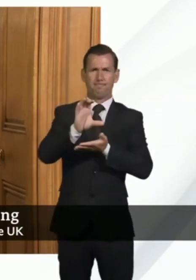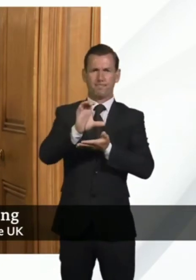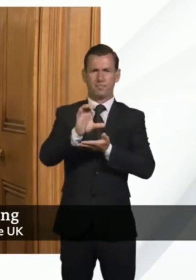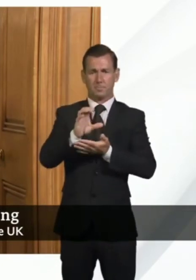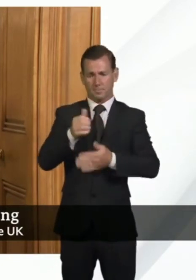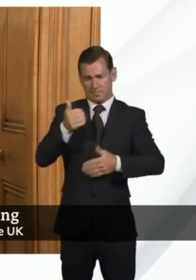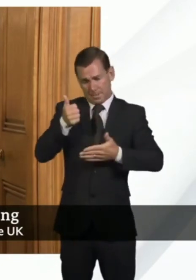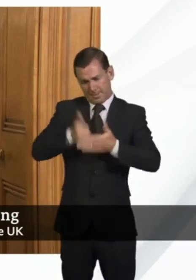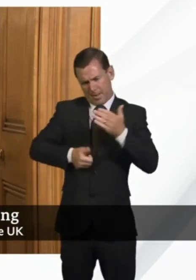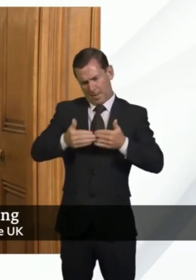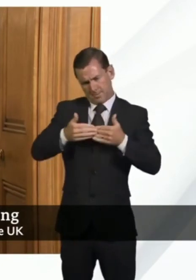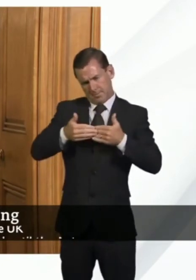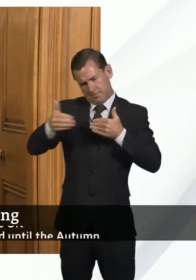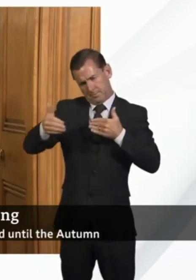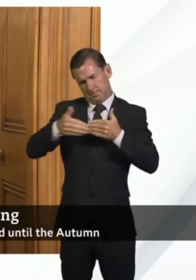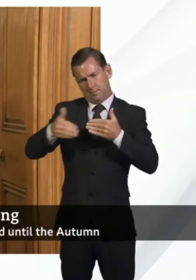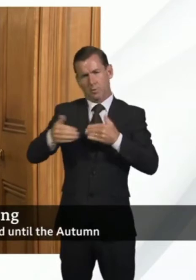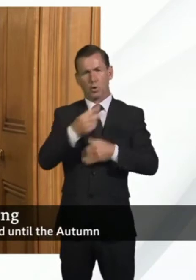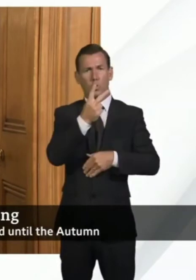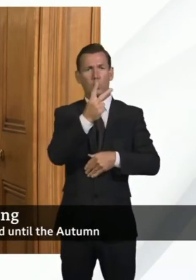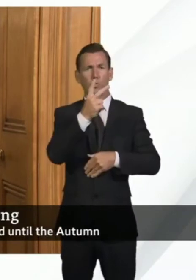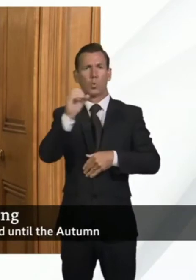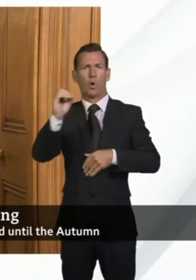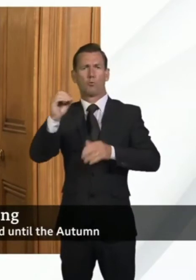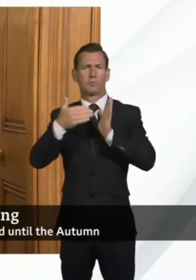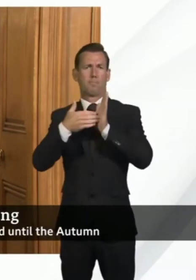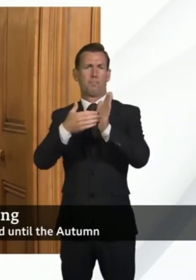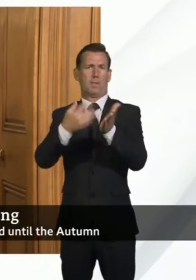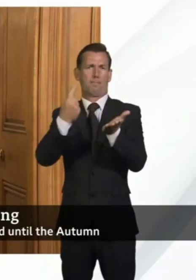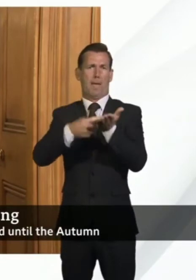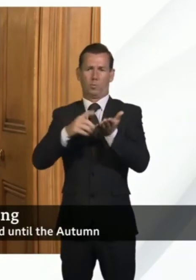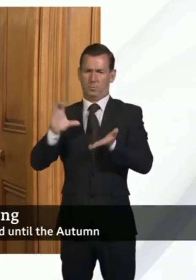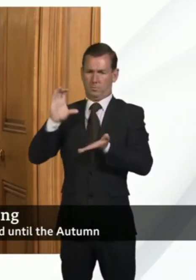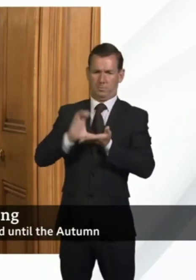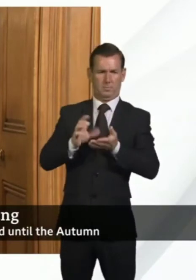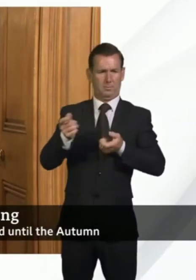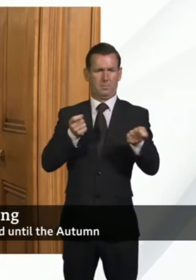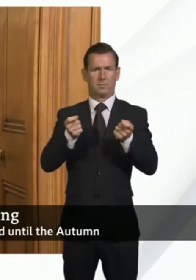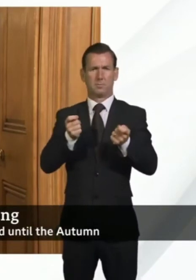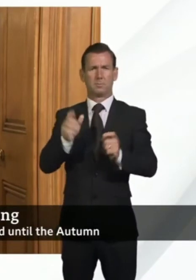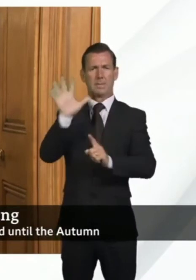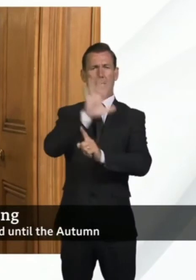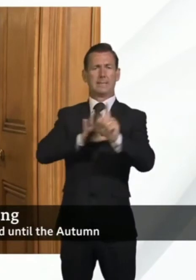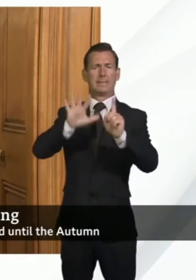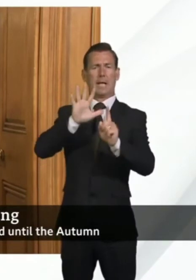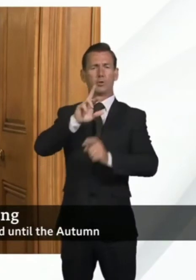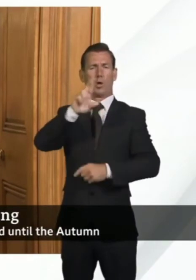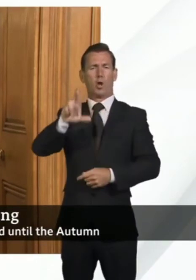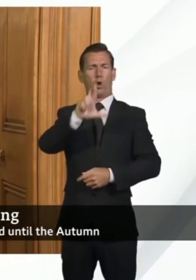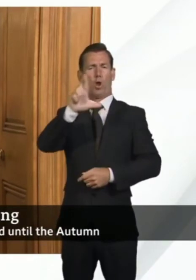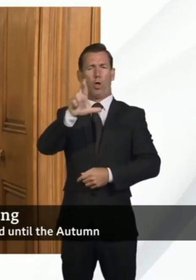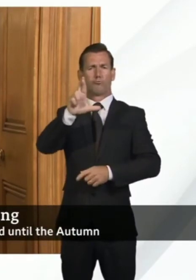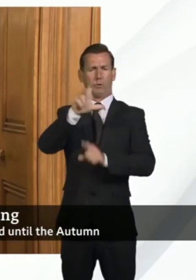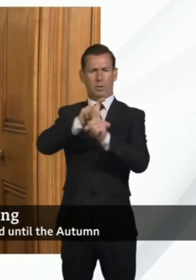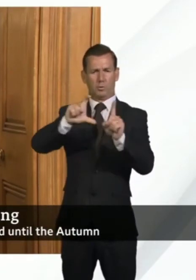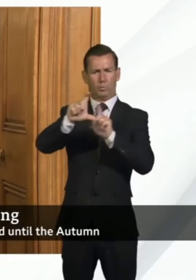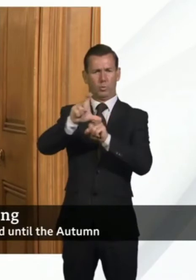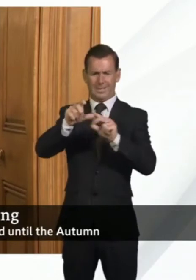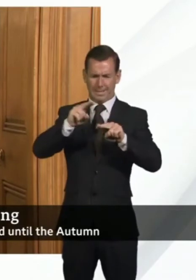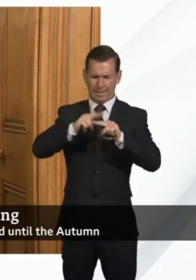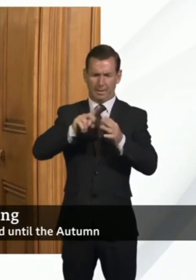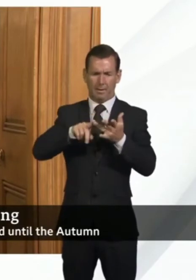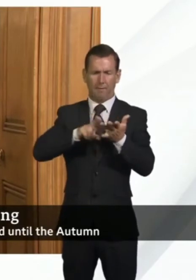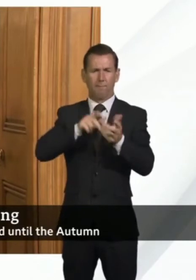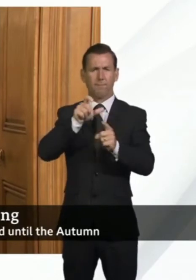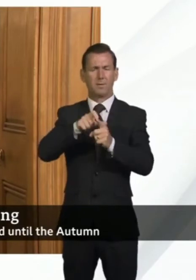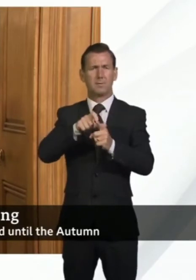million tranche of government funding, and this will be administered by the National Lottery Community Fund. And this will focus on those charities we may not